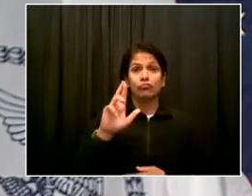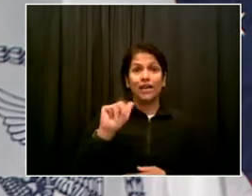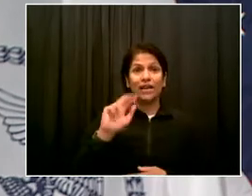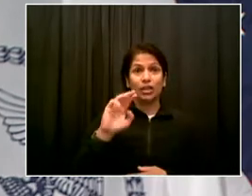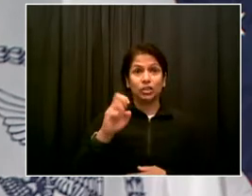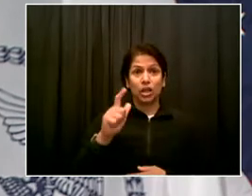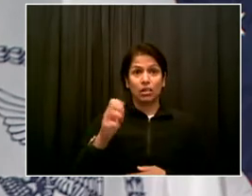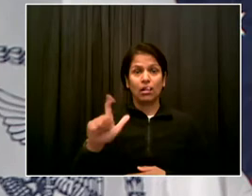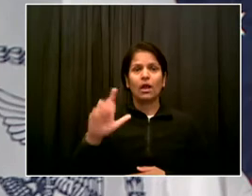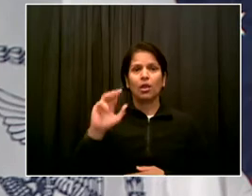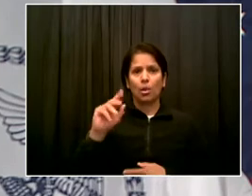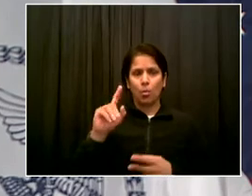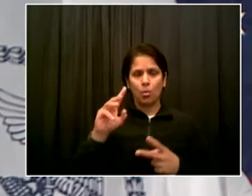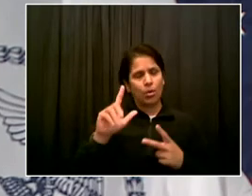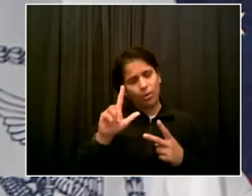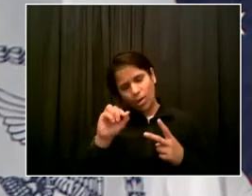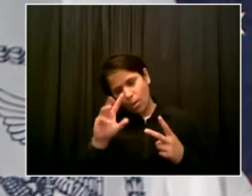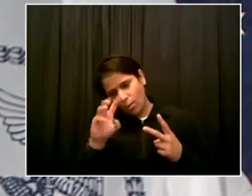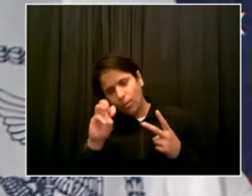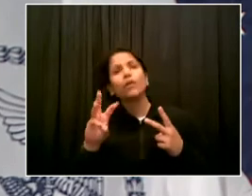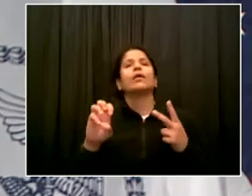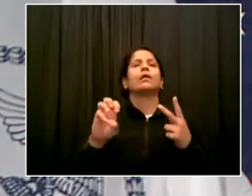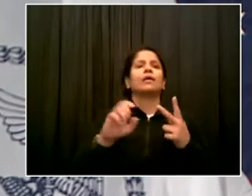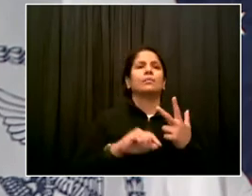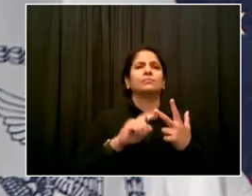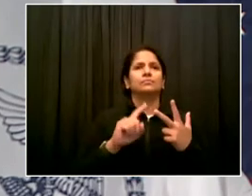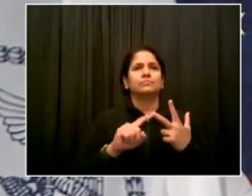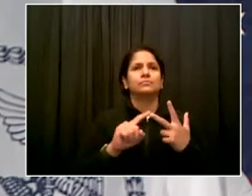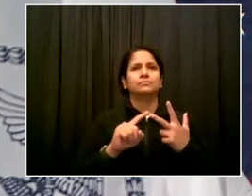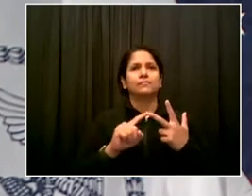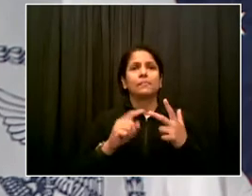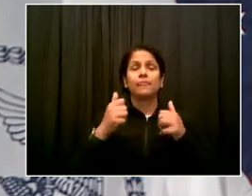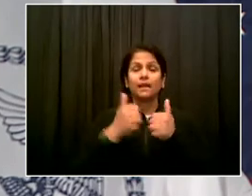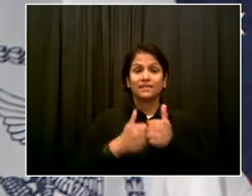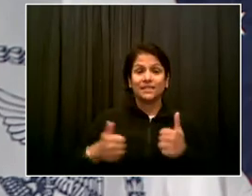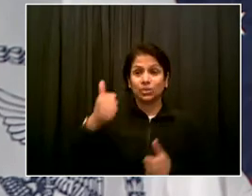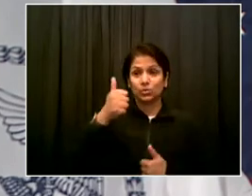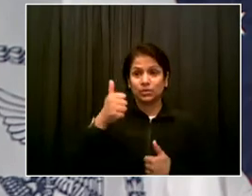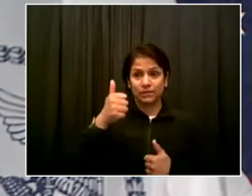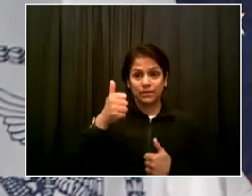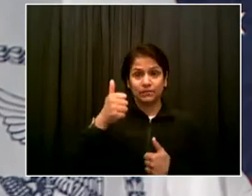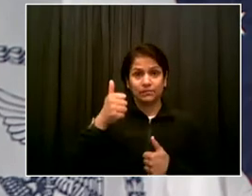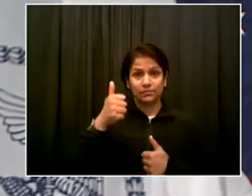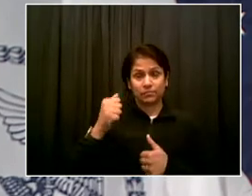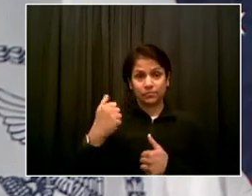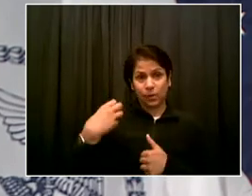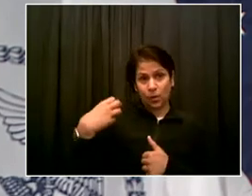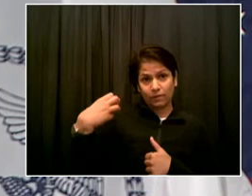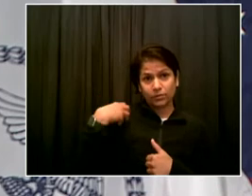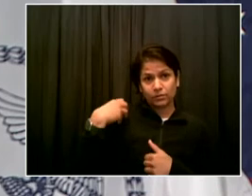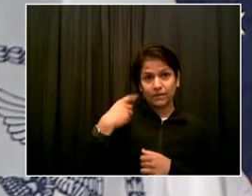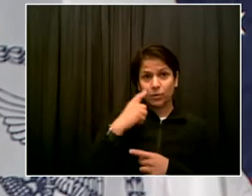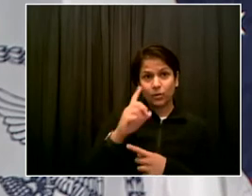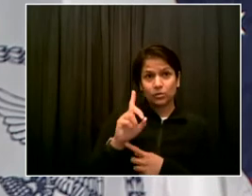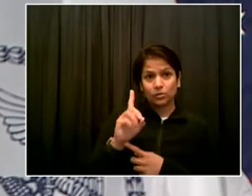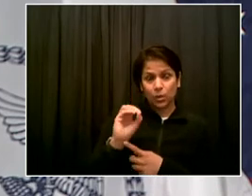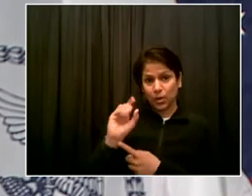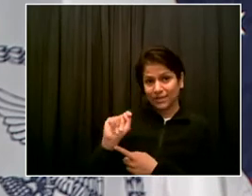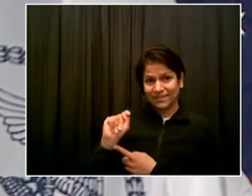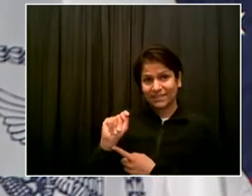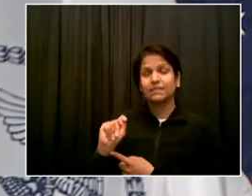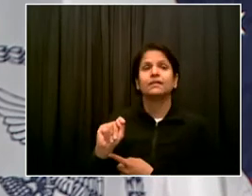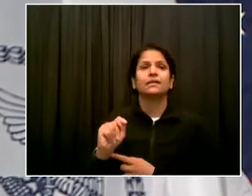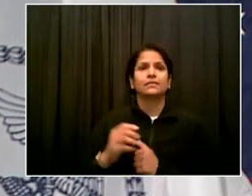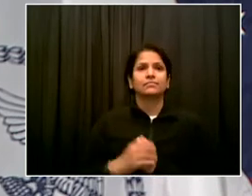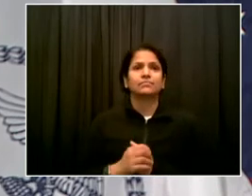Strategy Officer of the Department of Transportation, Health Commissioner Dr. Choksi, and President and CEO of the New York City